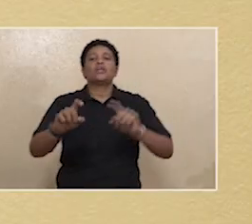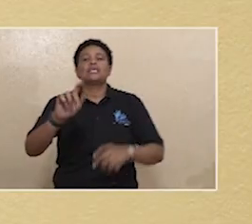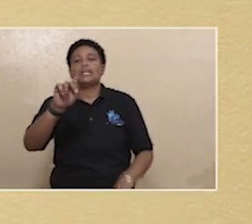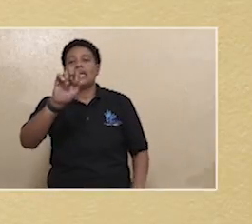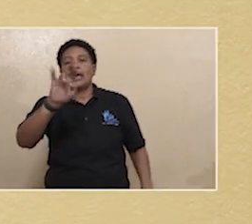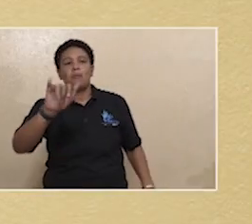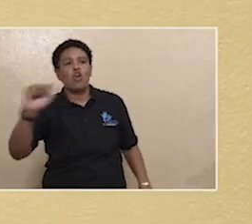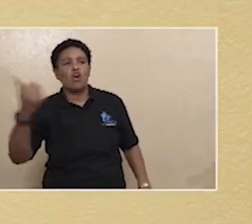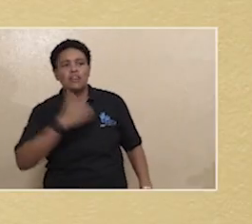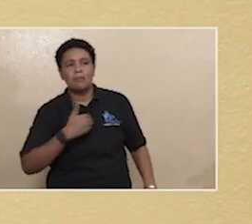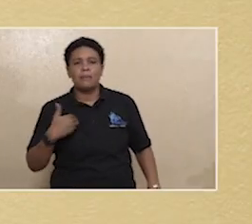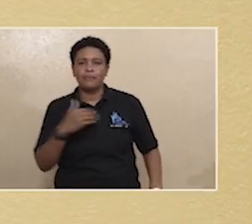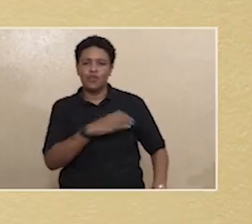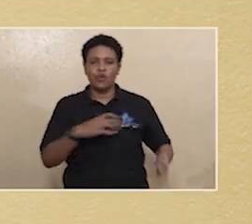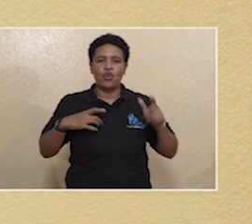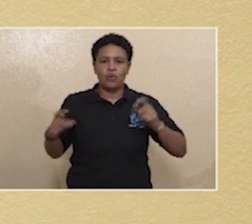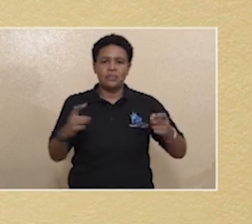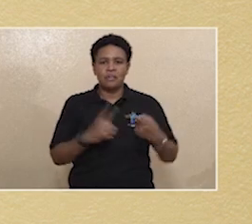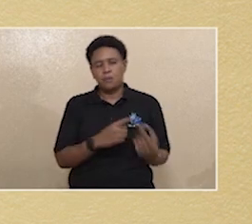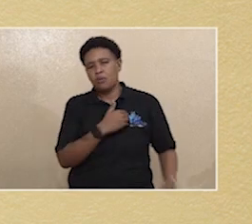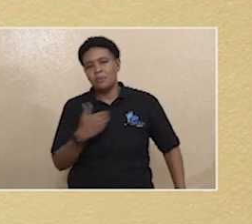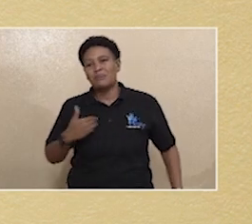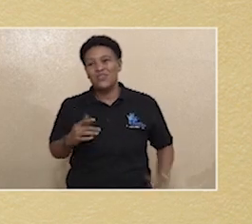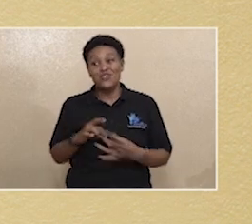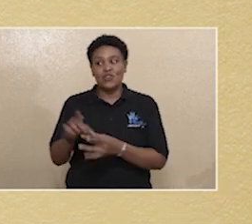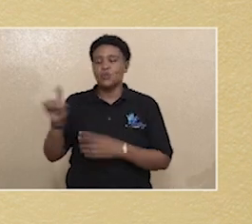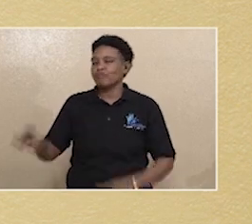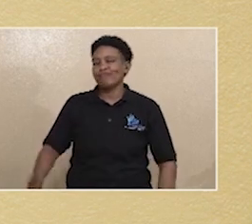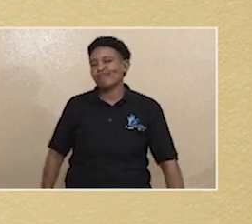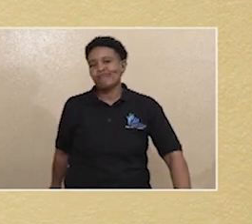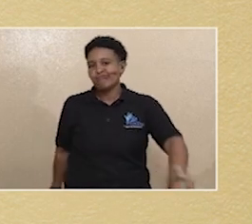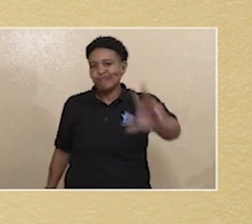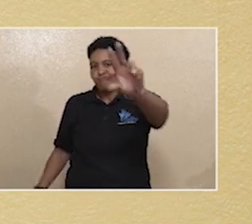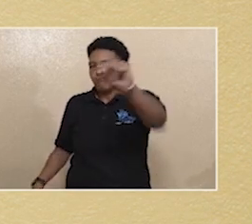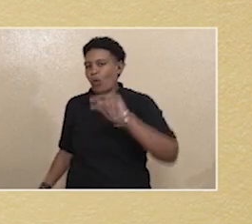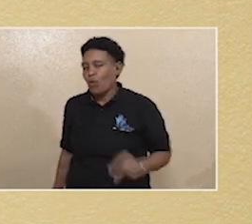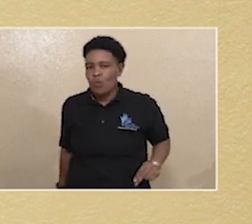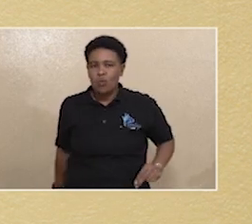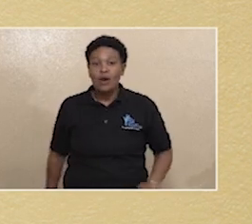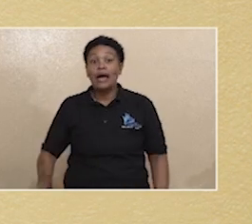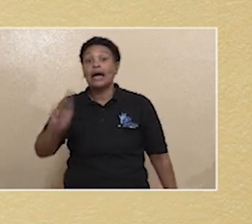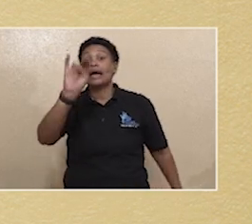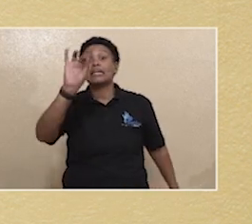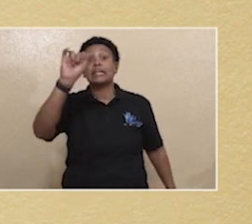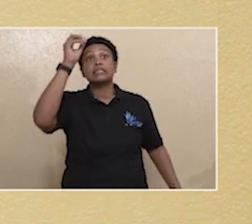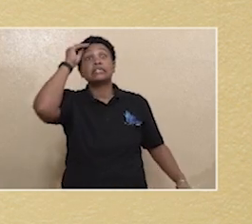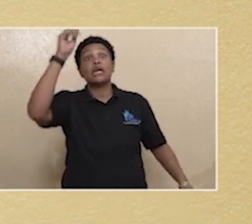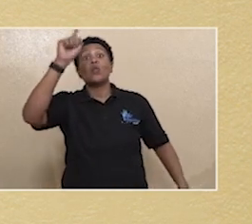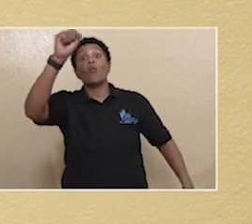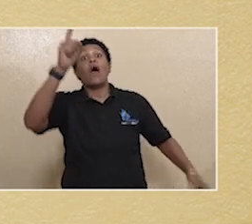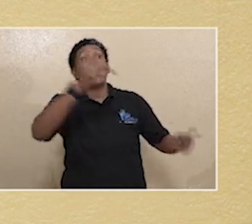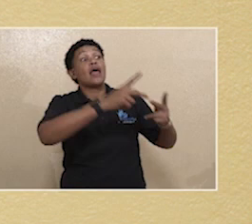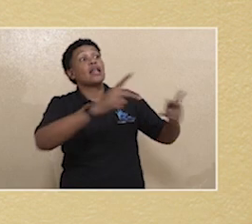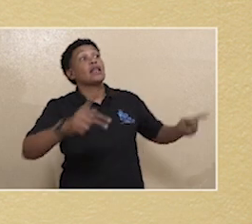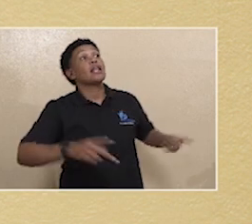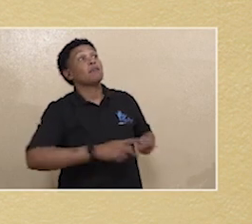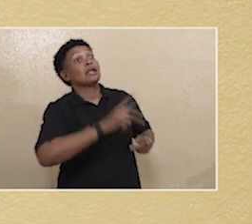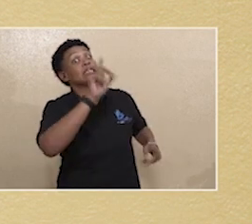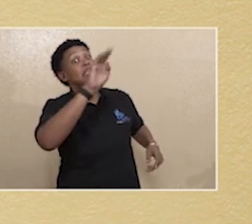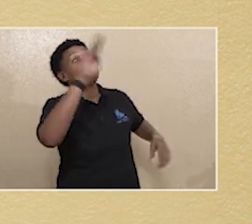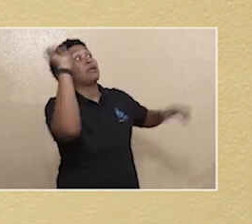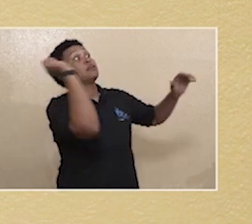In respect of that question, no, the NIDS data will not be stored in a single database.